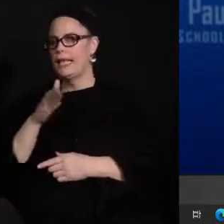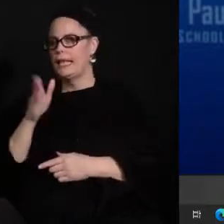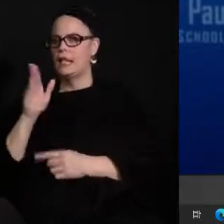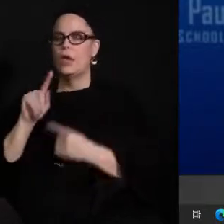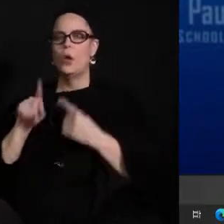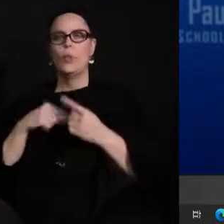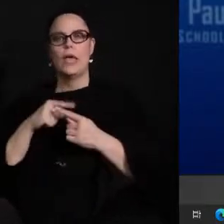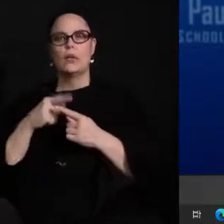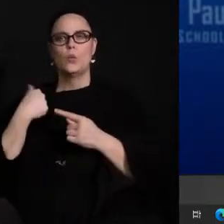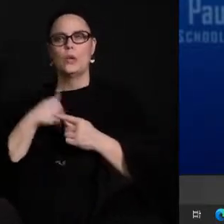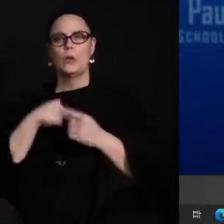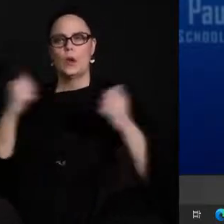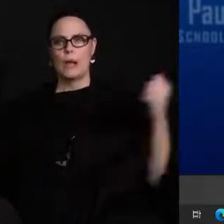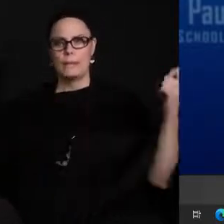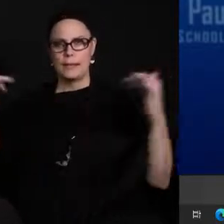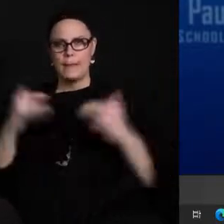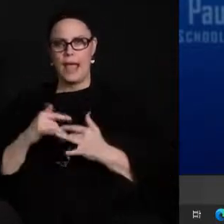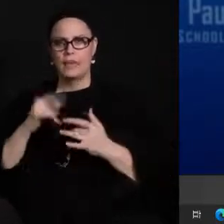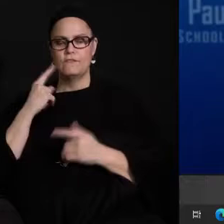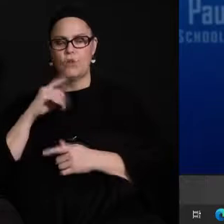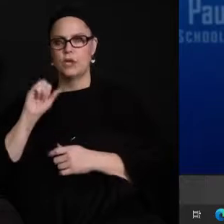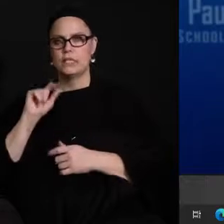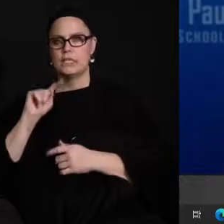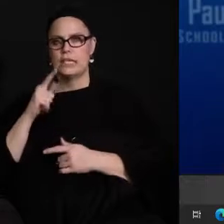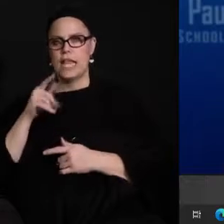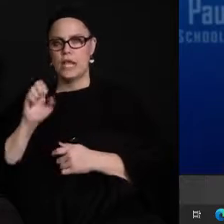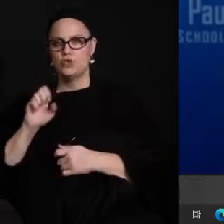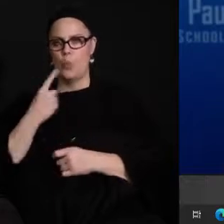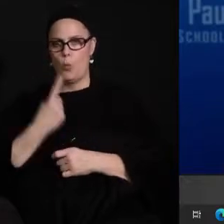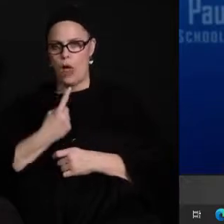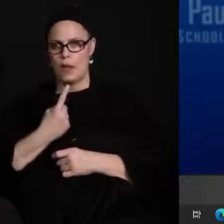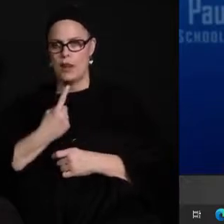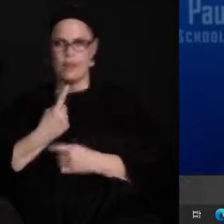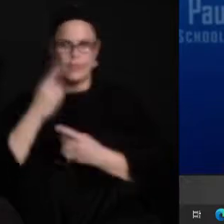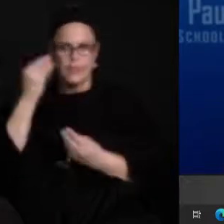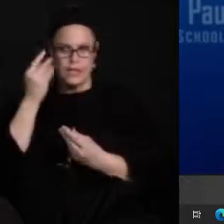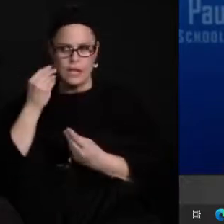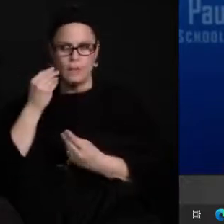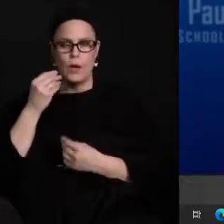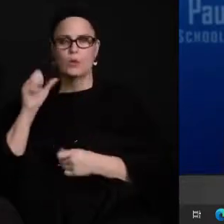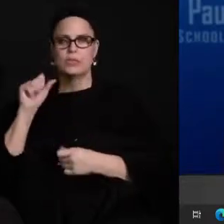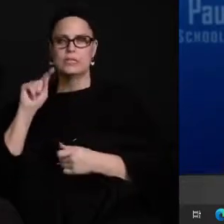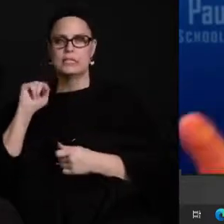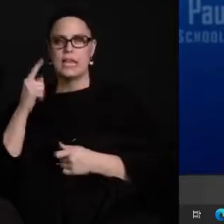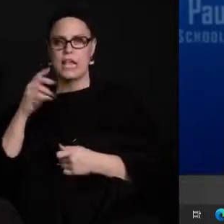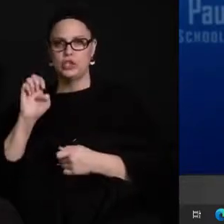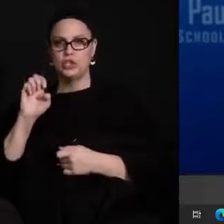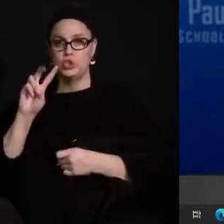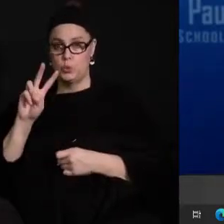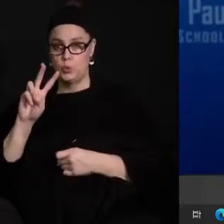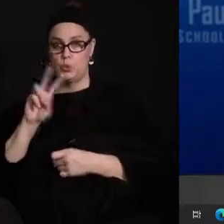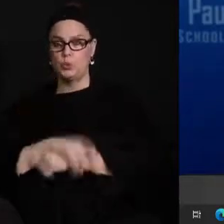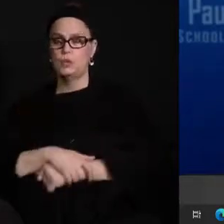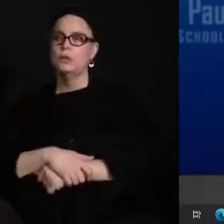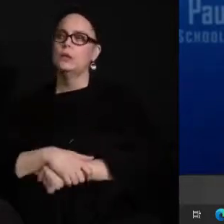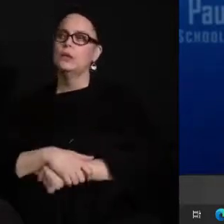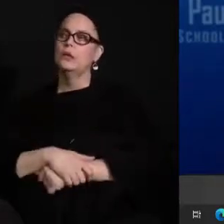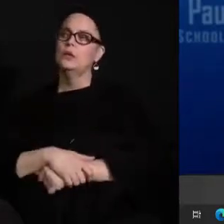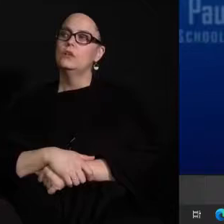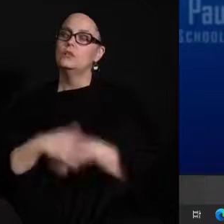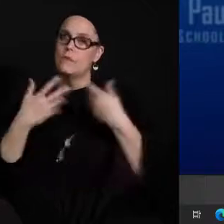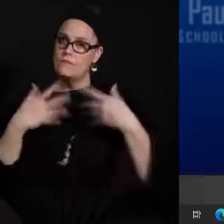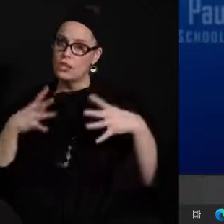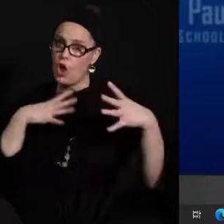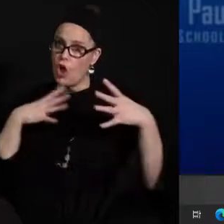when we were bringing back our stage one and contemplating bringing back stage two so we get through the the holiday break